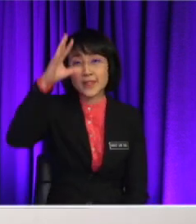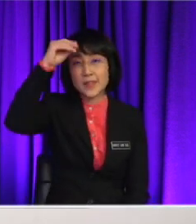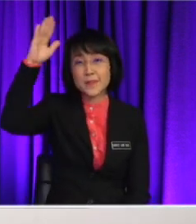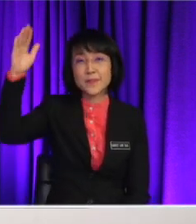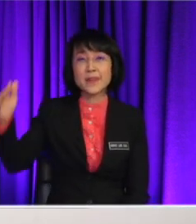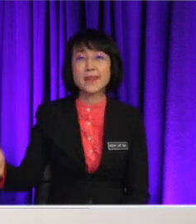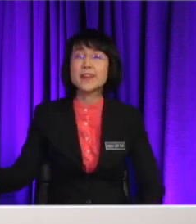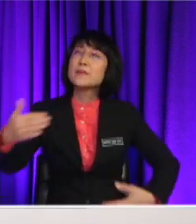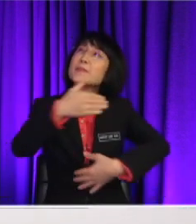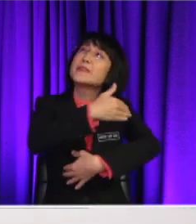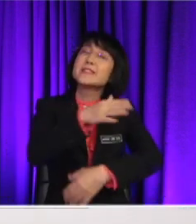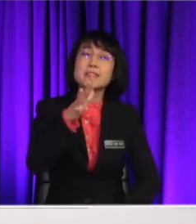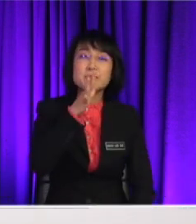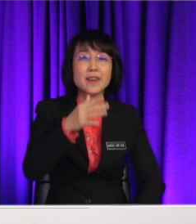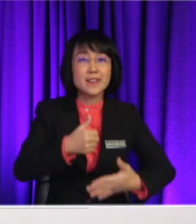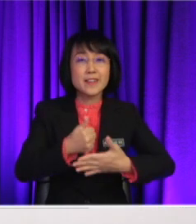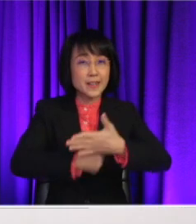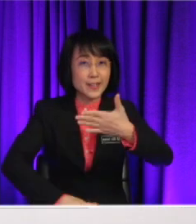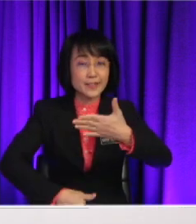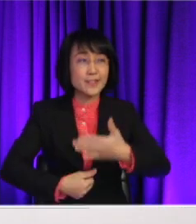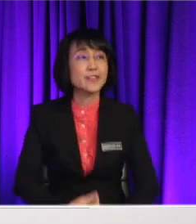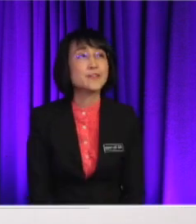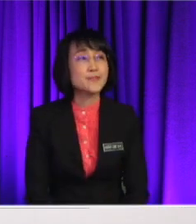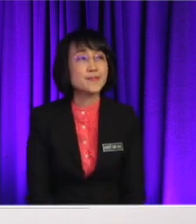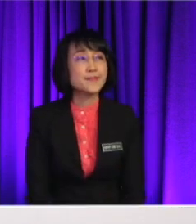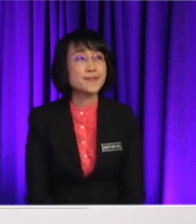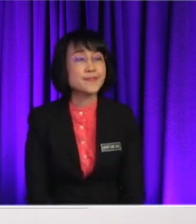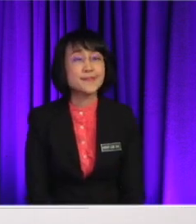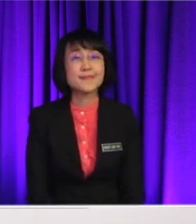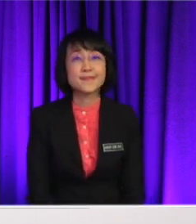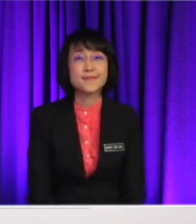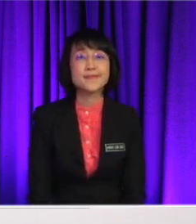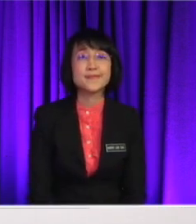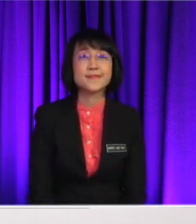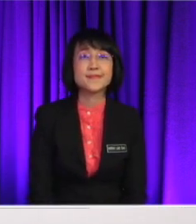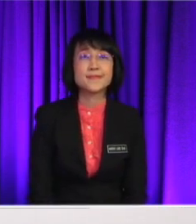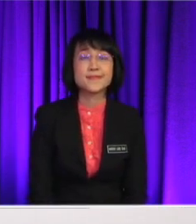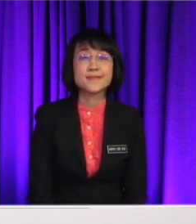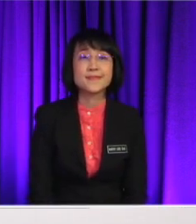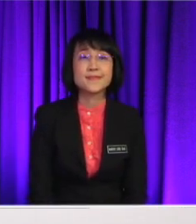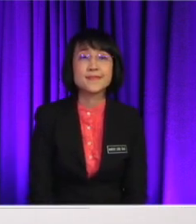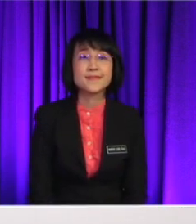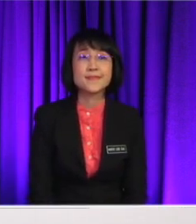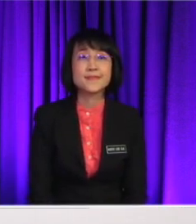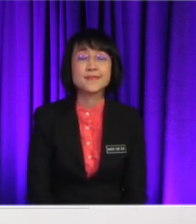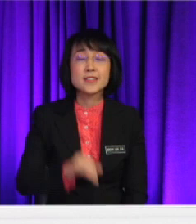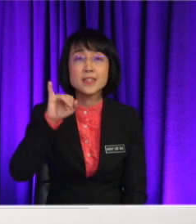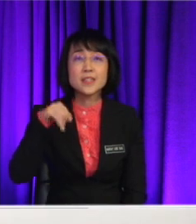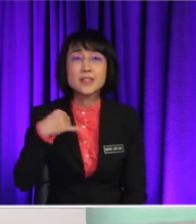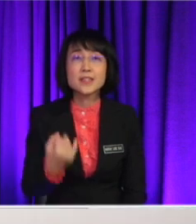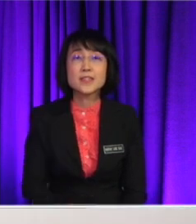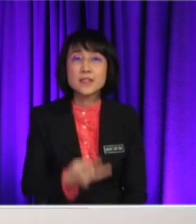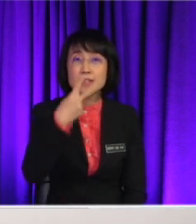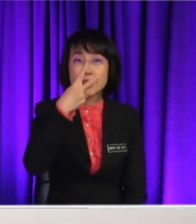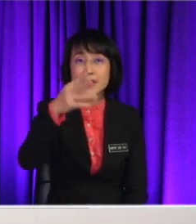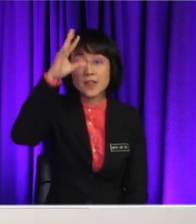green fields, okay How about another pupils like the last pupils? Jian Hong, okay I can